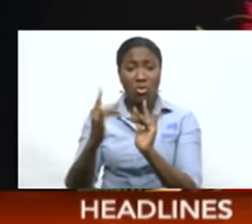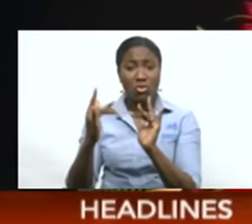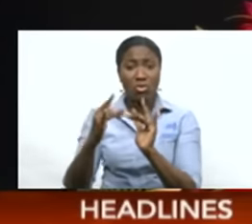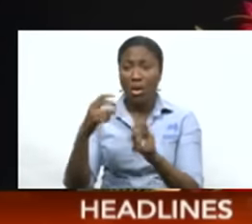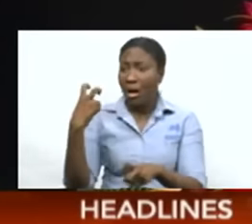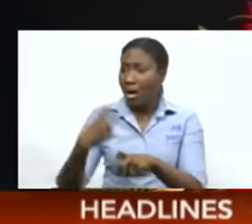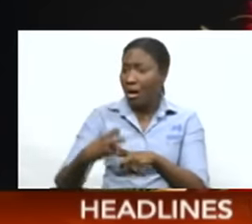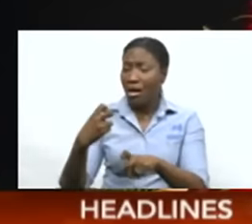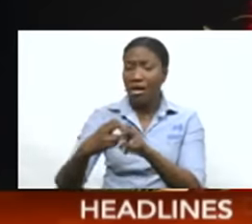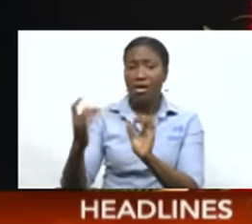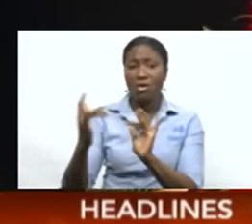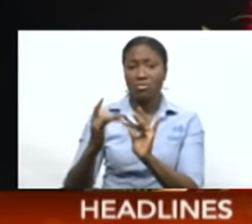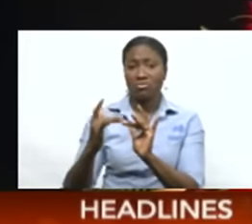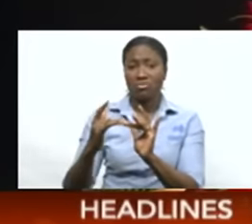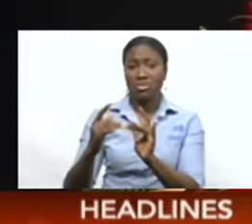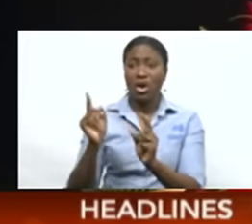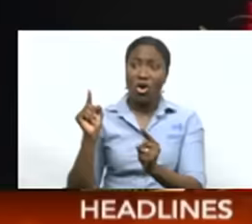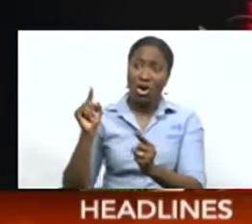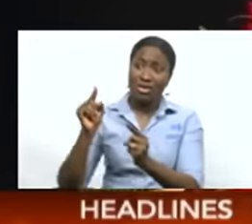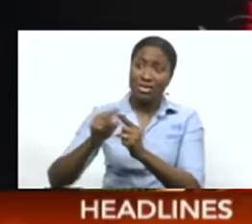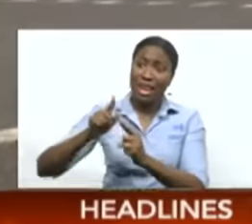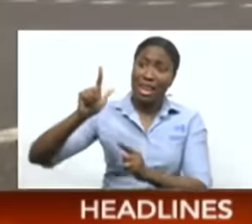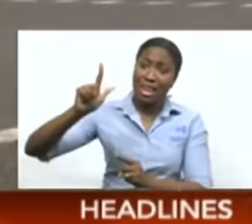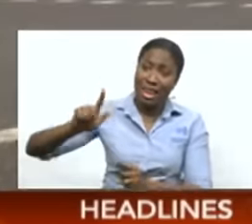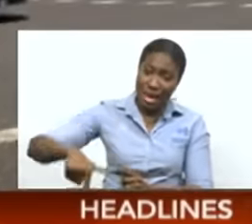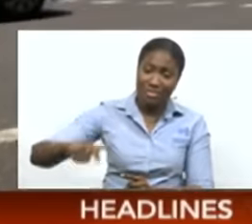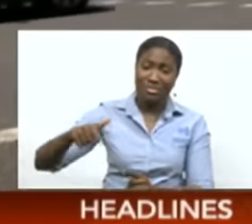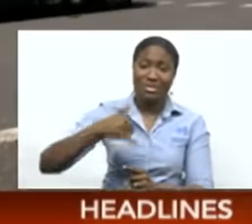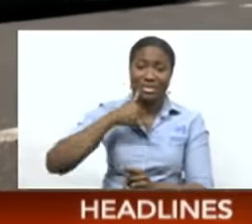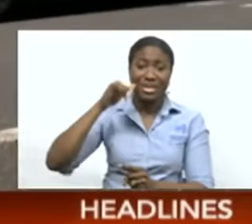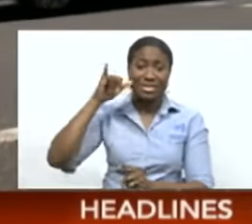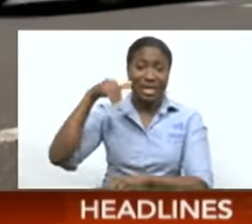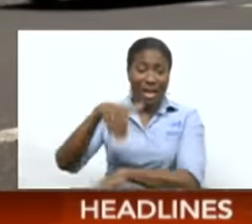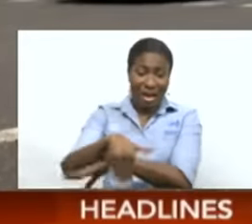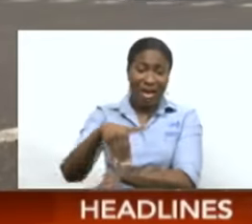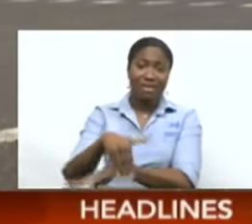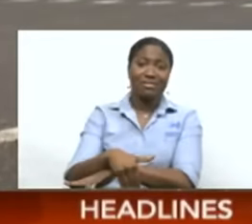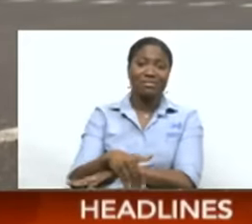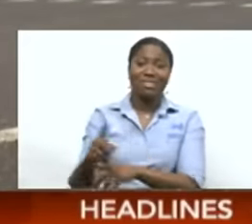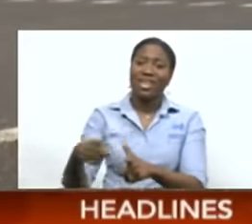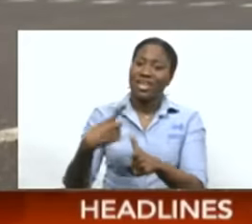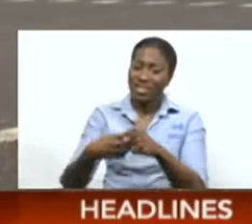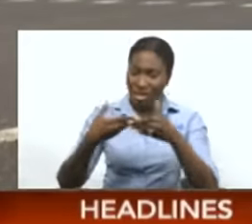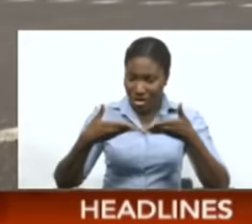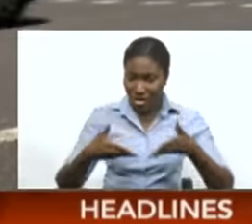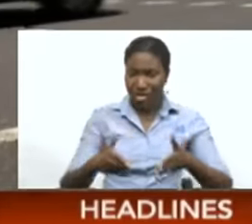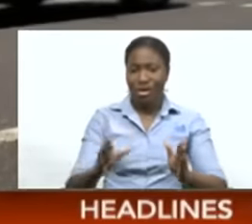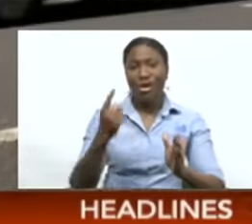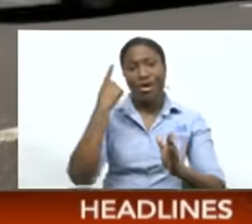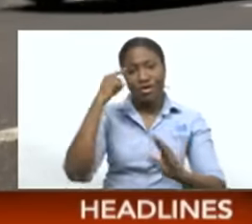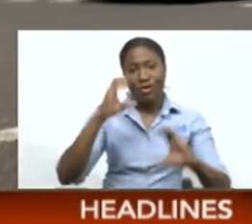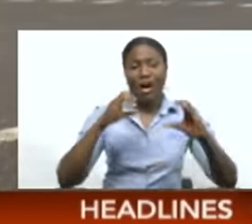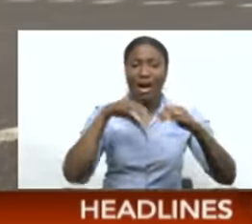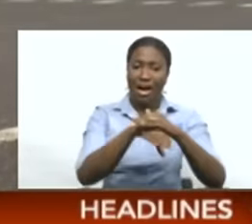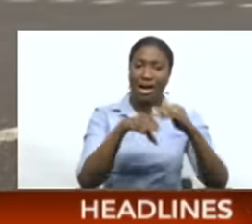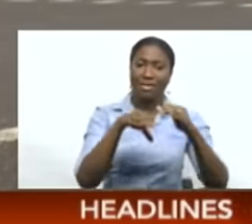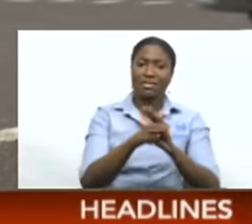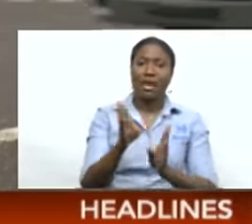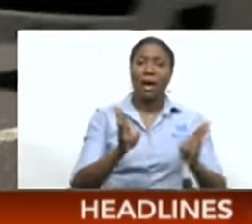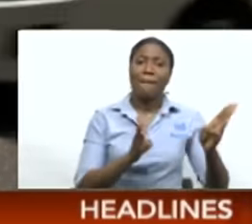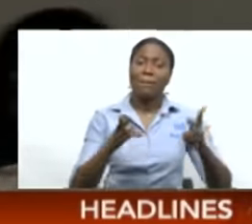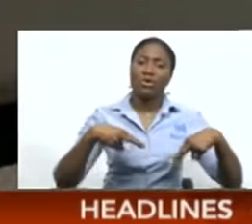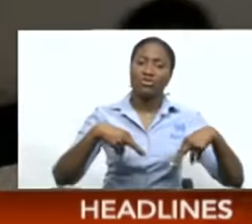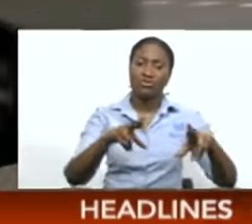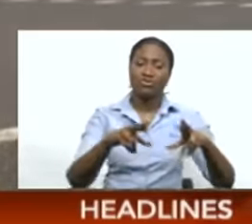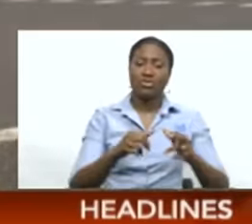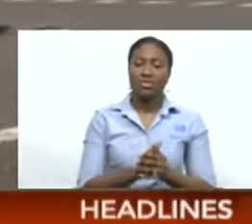difficult. And it wasn't until late yesterday evening that he received the green light for light motor vehicles to access the priority bus route.